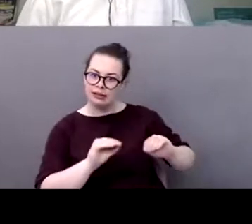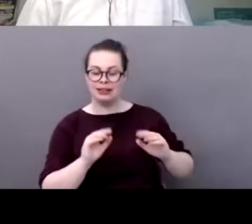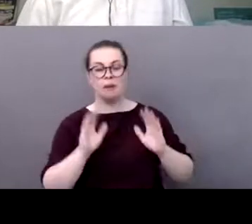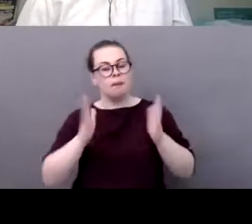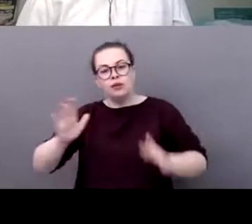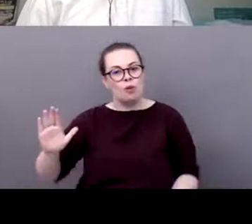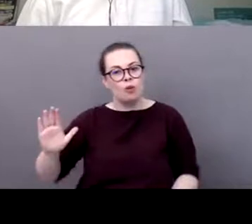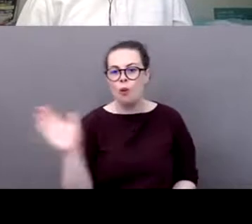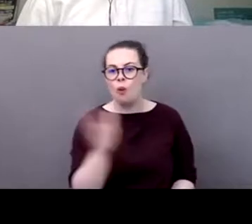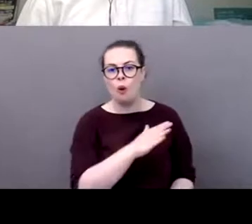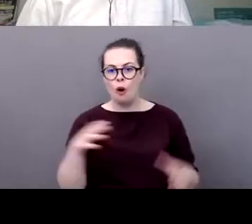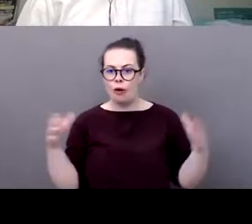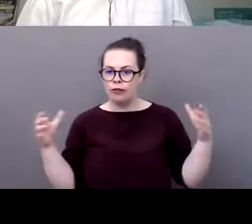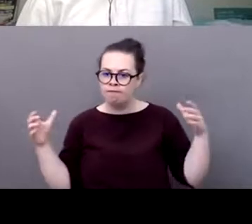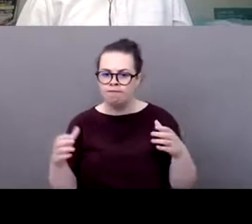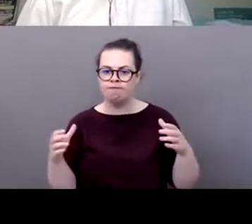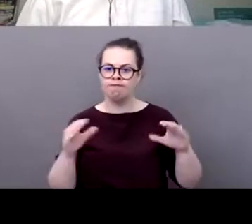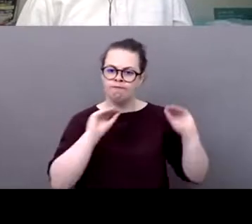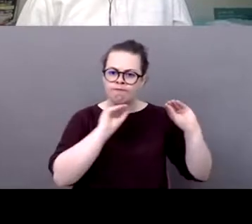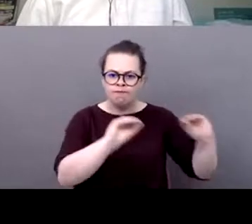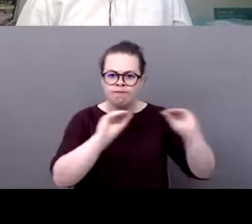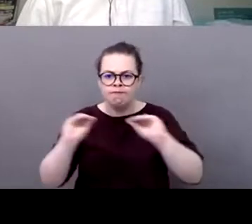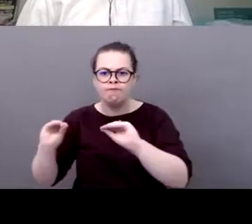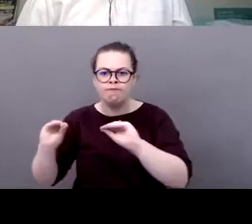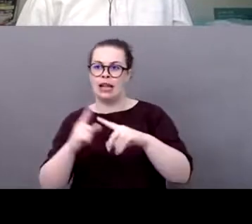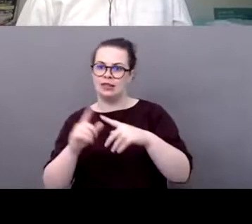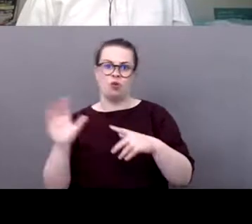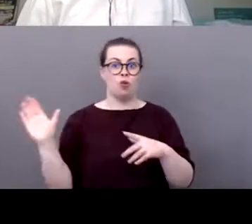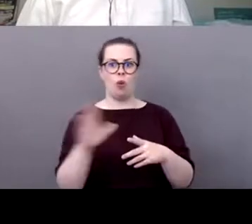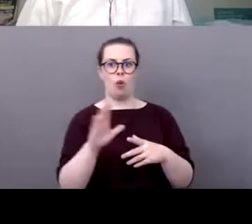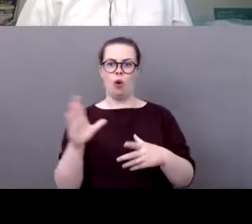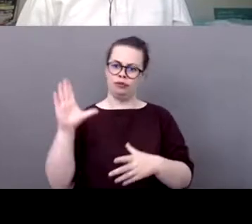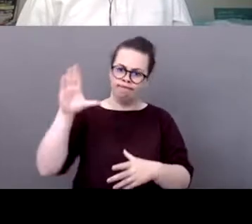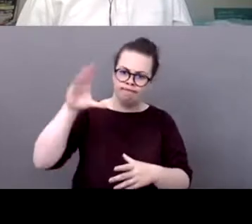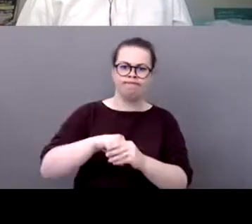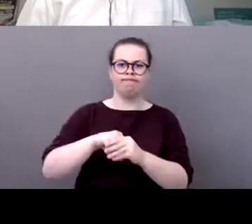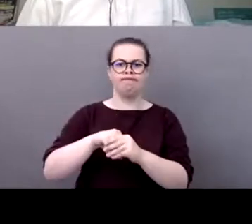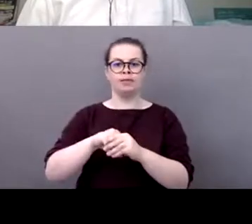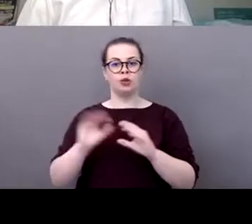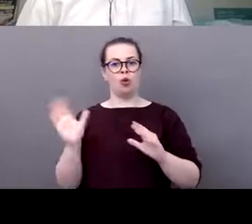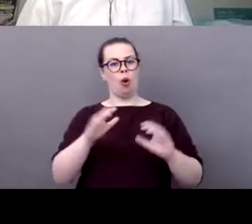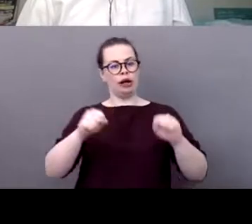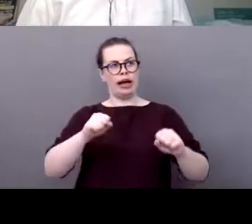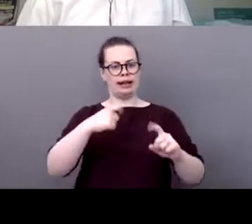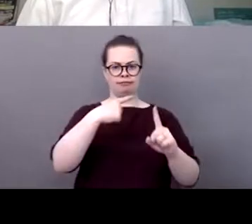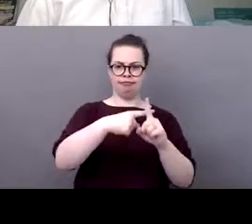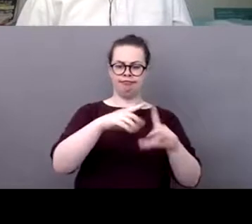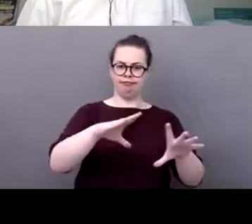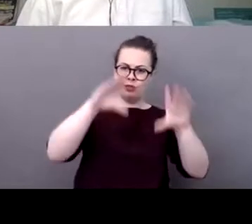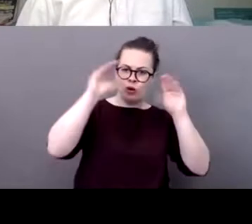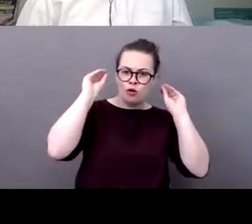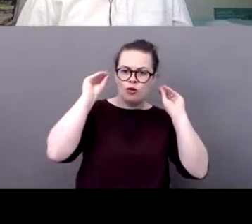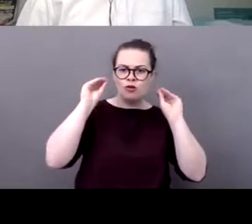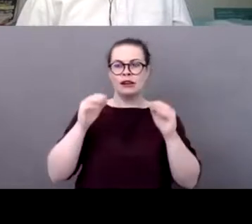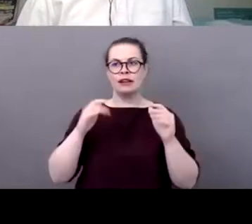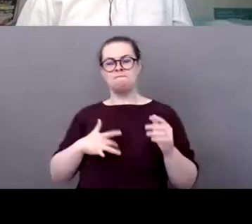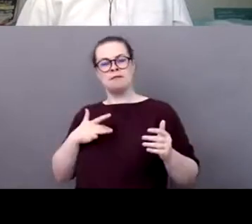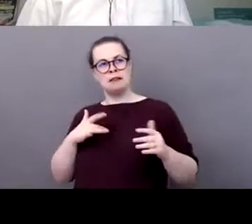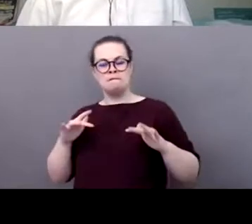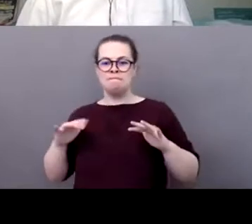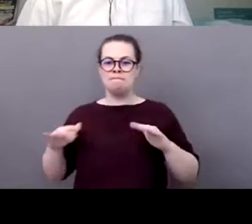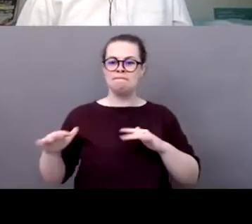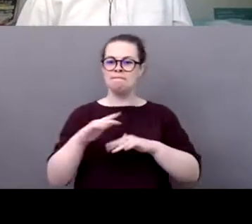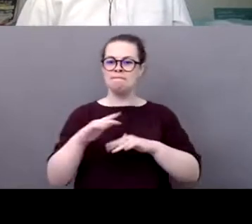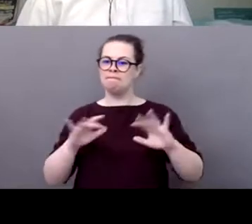and make it a really good you know opportunity for everybody to get something positive out of it a good learning a feel good also